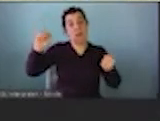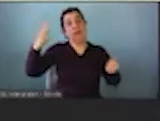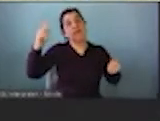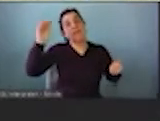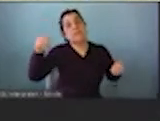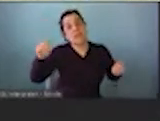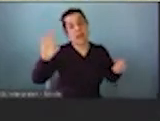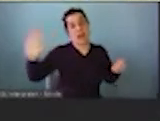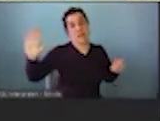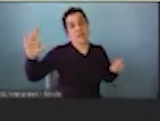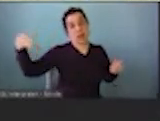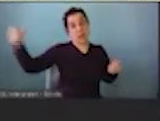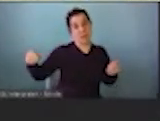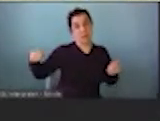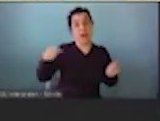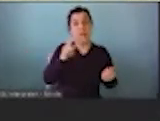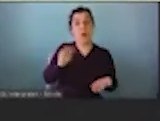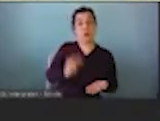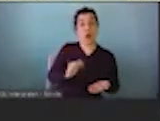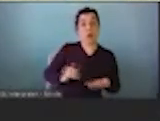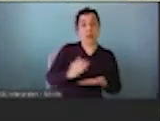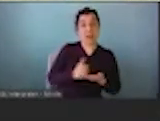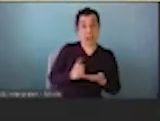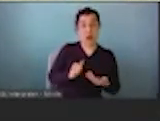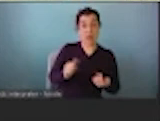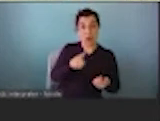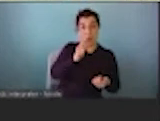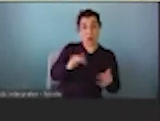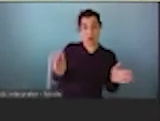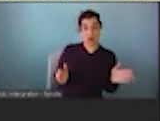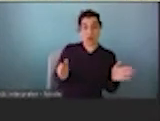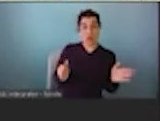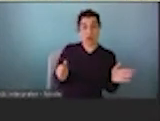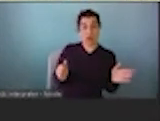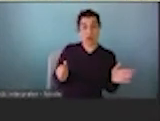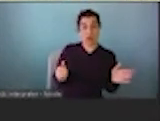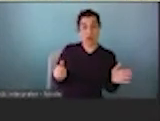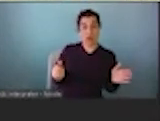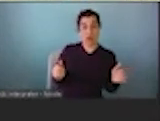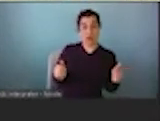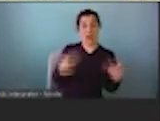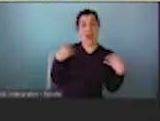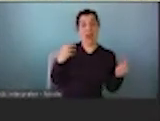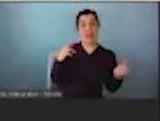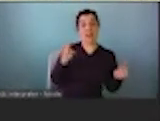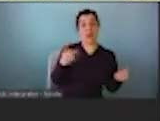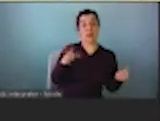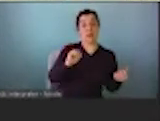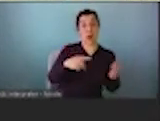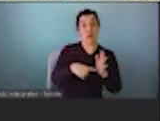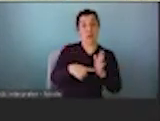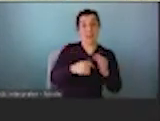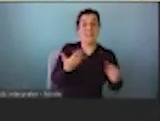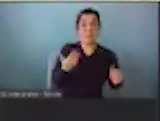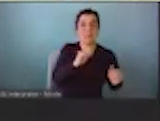their of their compensation. And for lower income individuals of the 20th percentile of income, health care premiums represented about 15